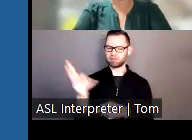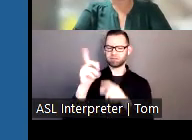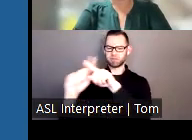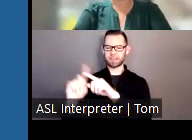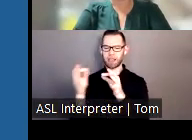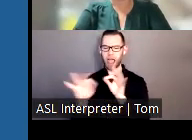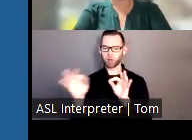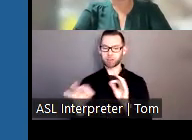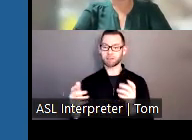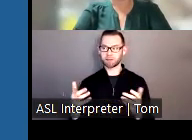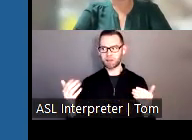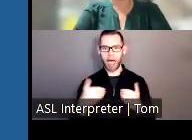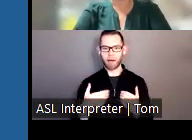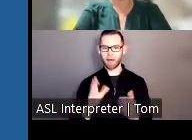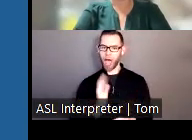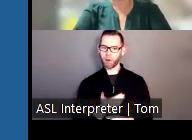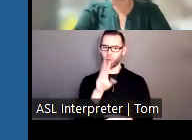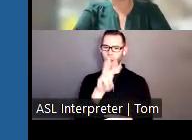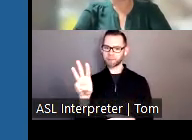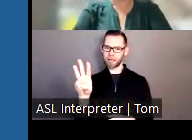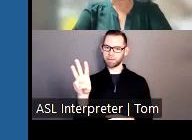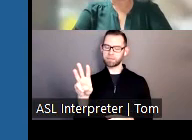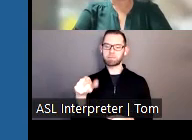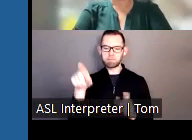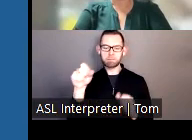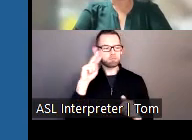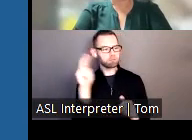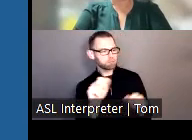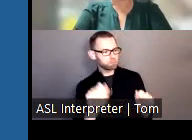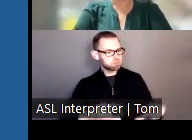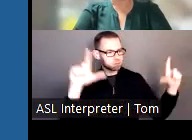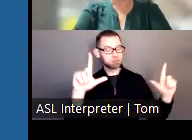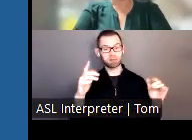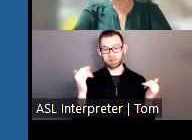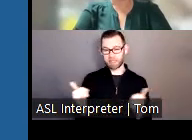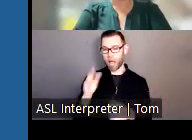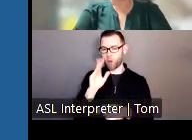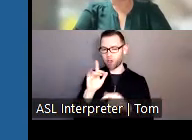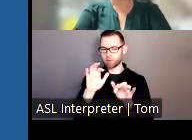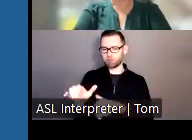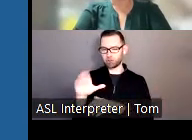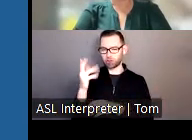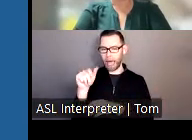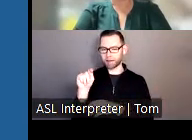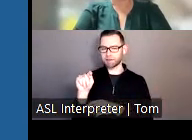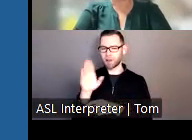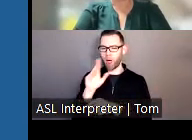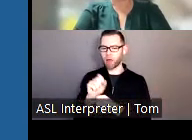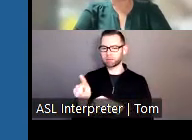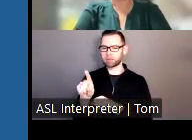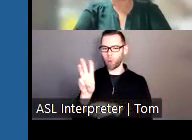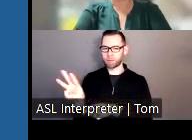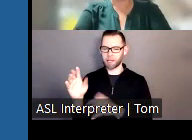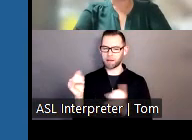link to our website in the chat for your convenience shortly. We also have a survey